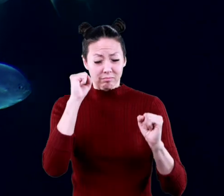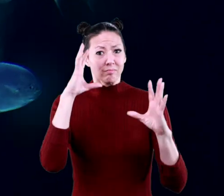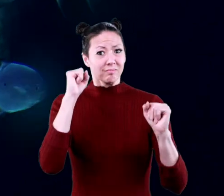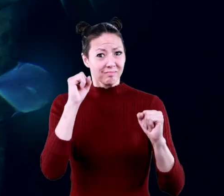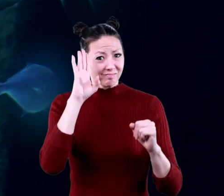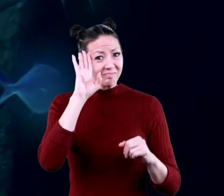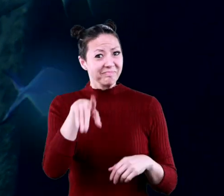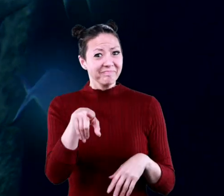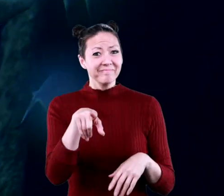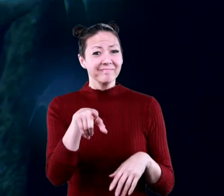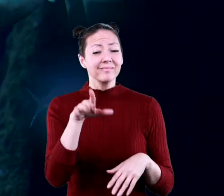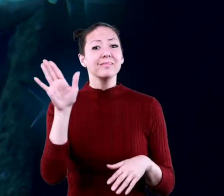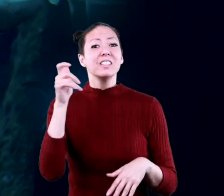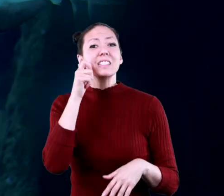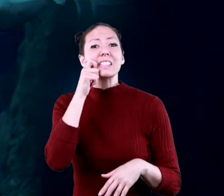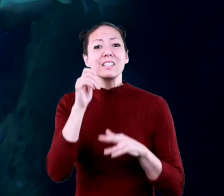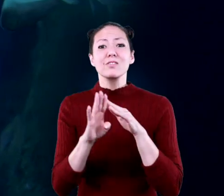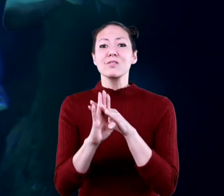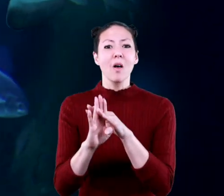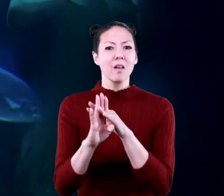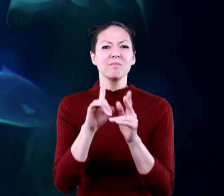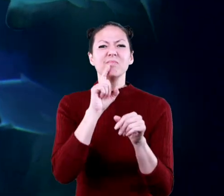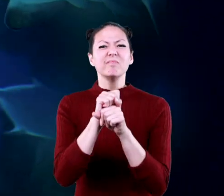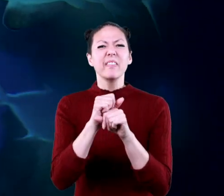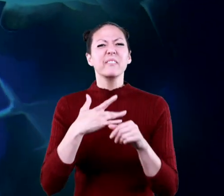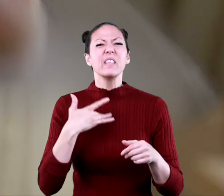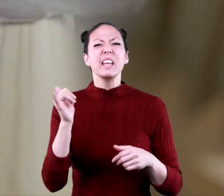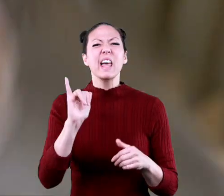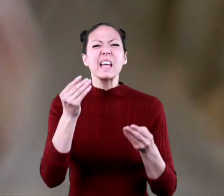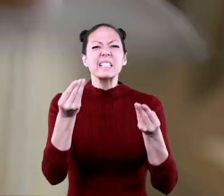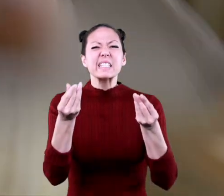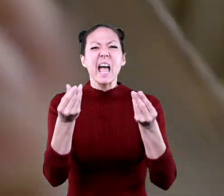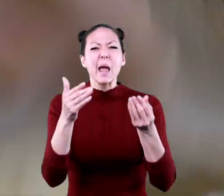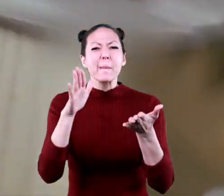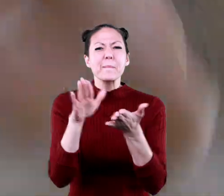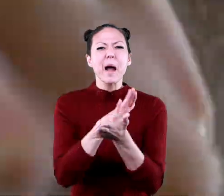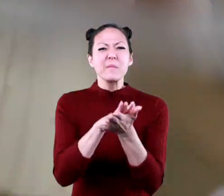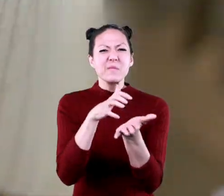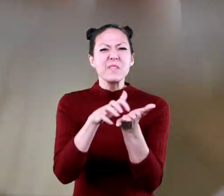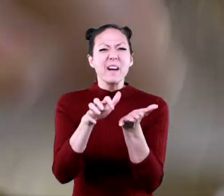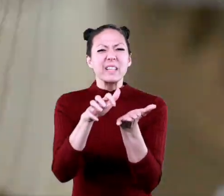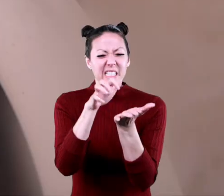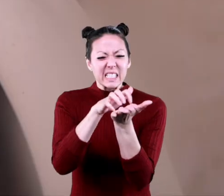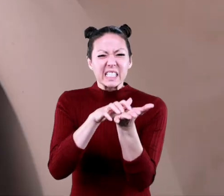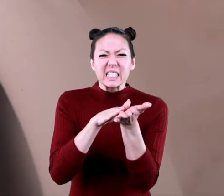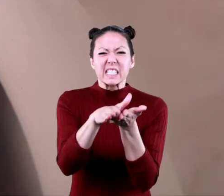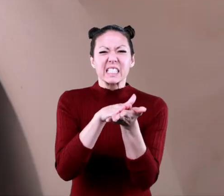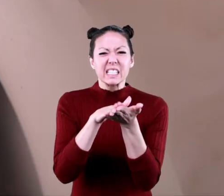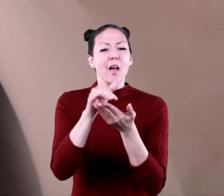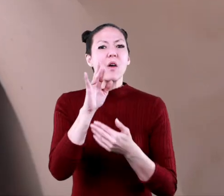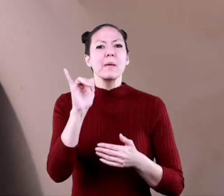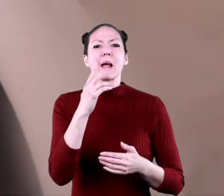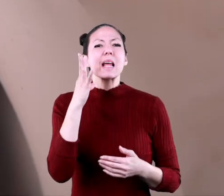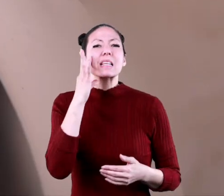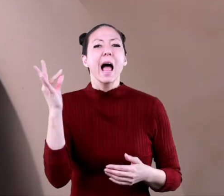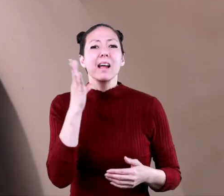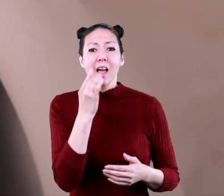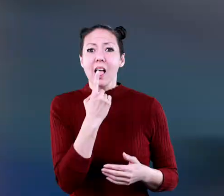be surprised, but shark skin actually feels like sandpaper, or just like a cat's tongue.